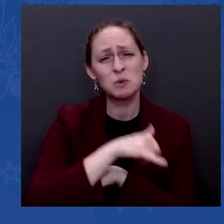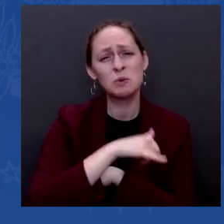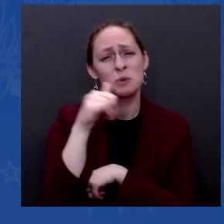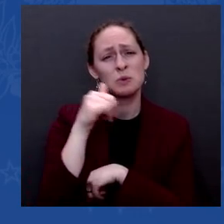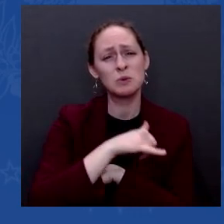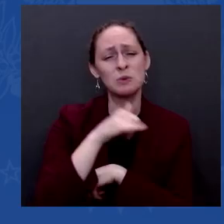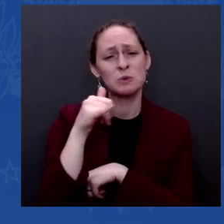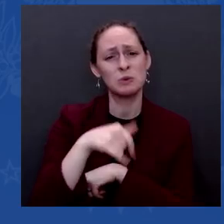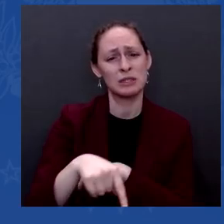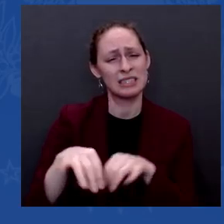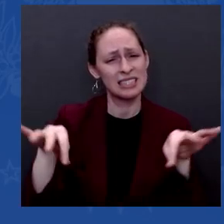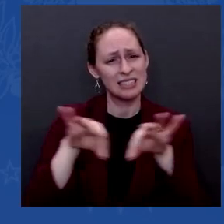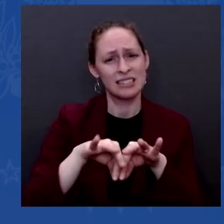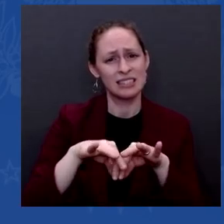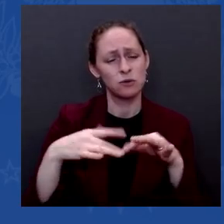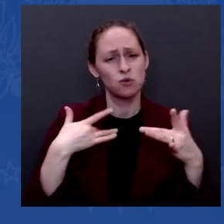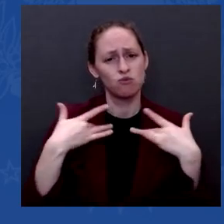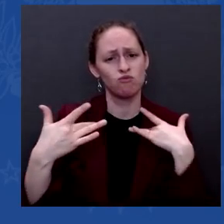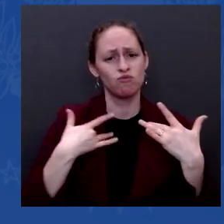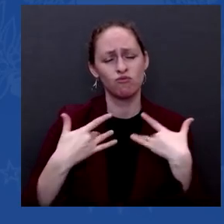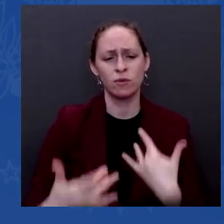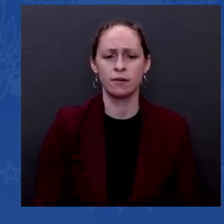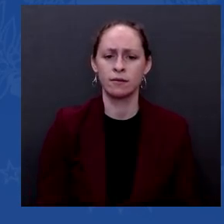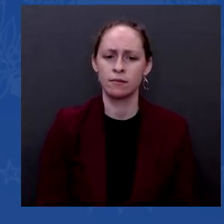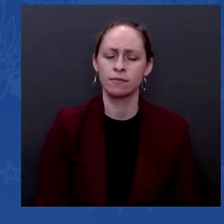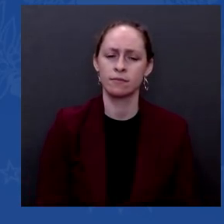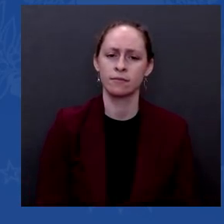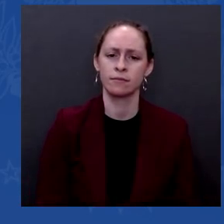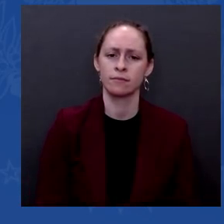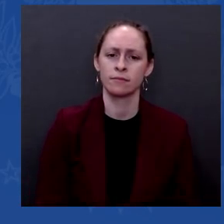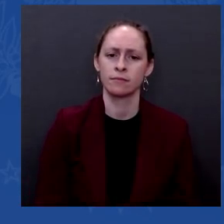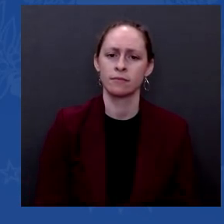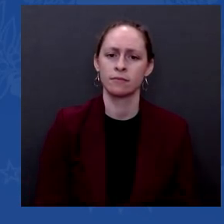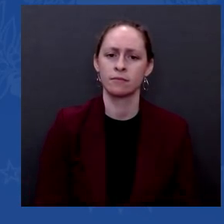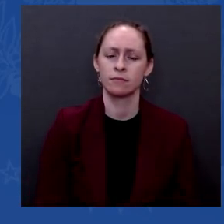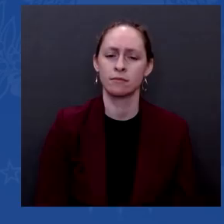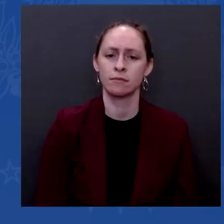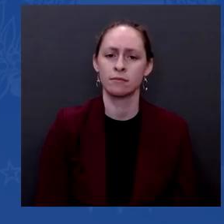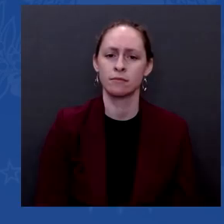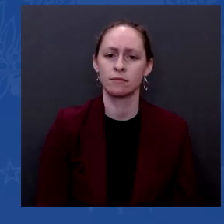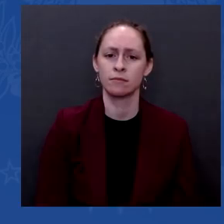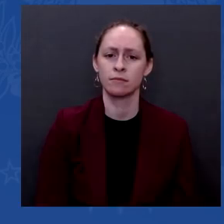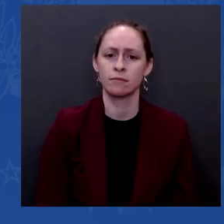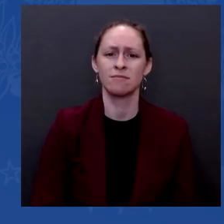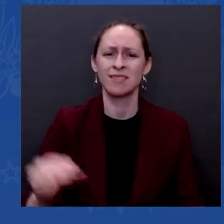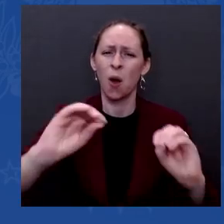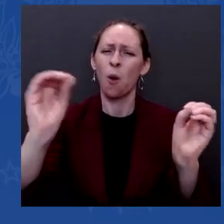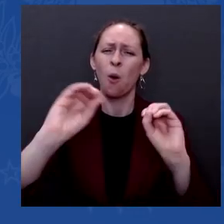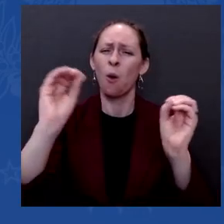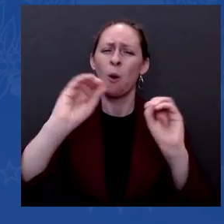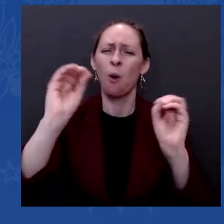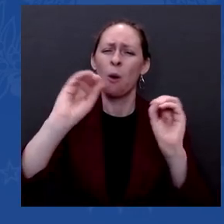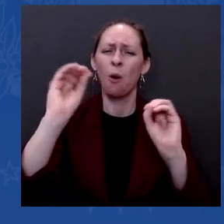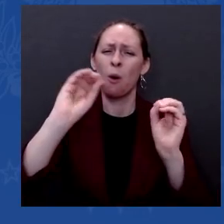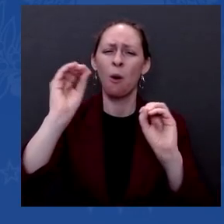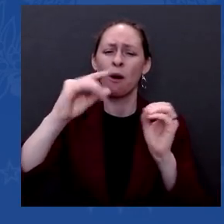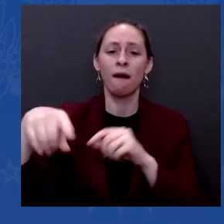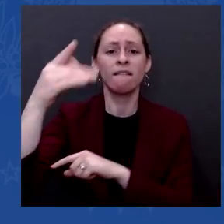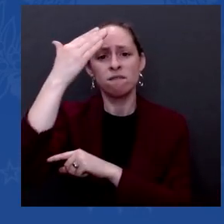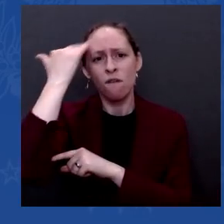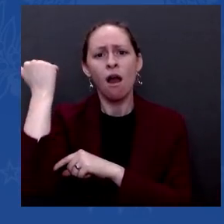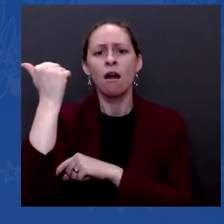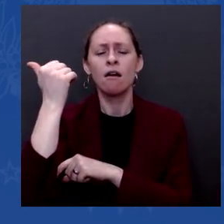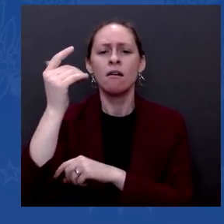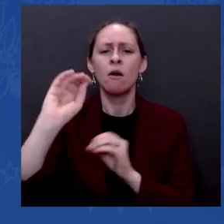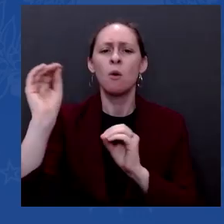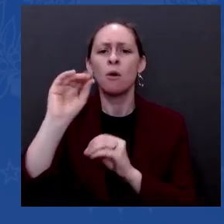forgets who was on the side of King or verse on or Bull Connor. No one